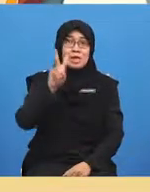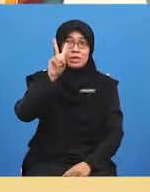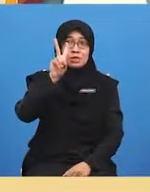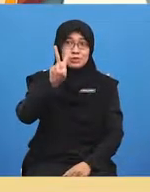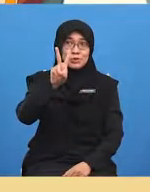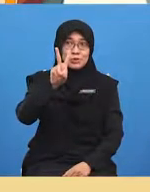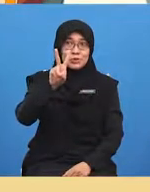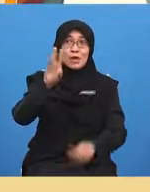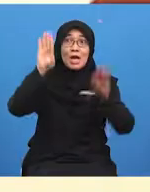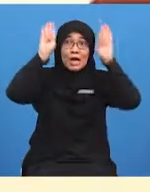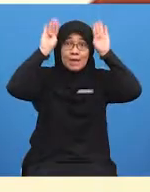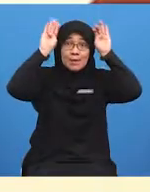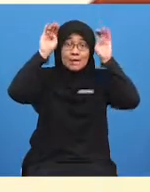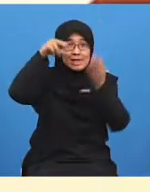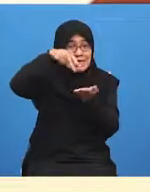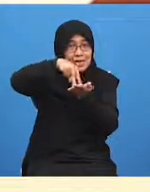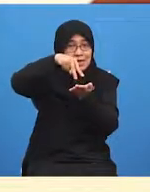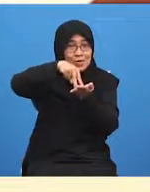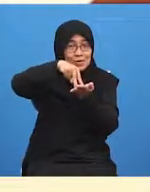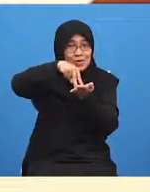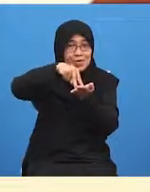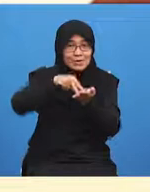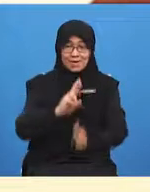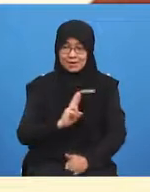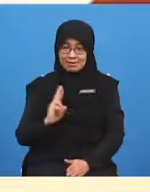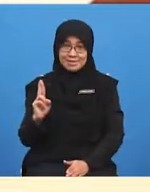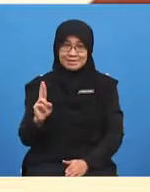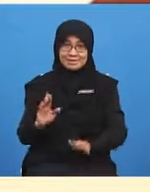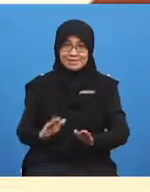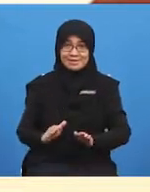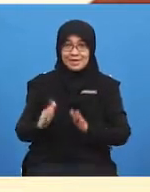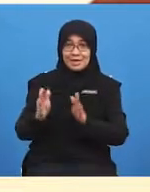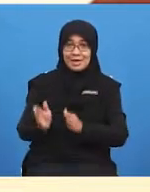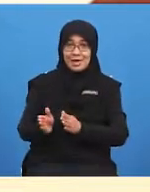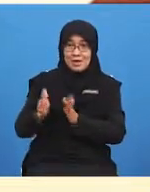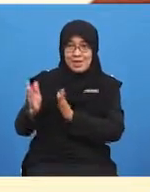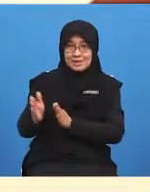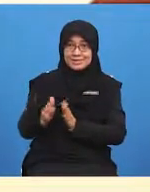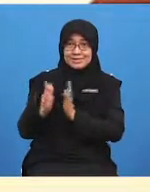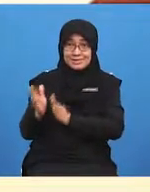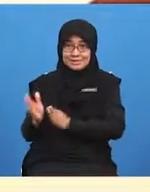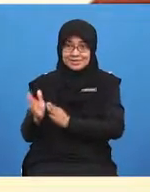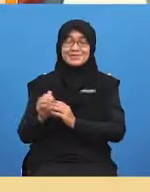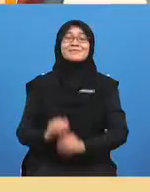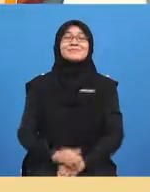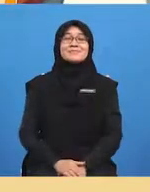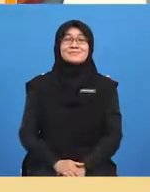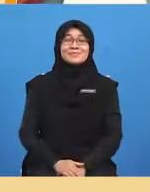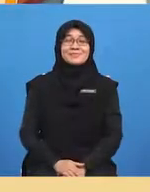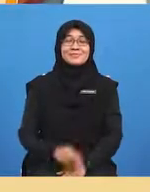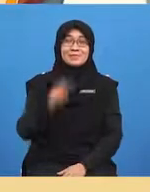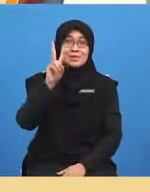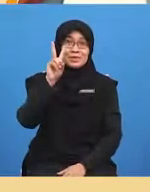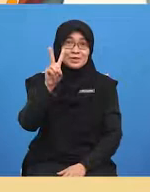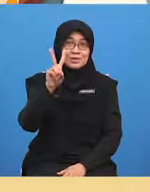right two bunny hops right one two two